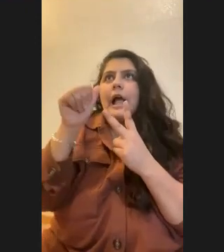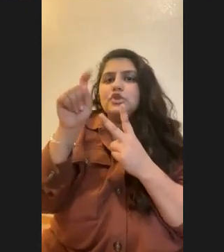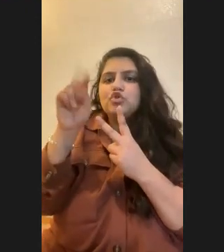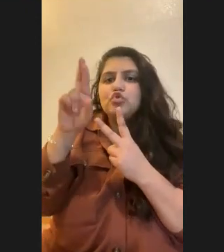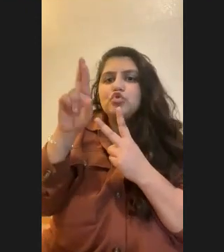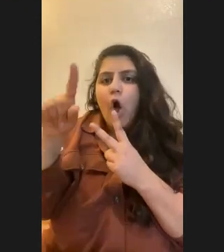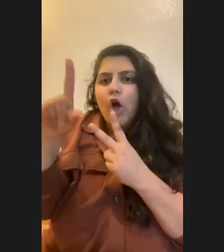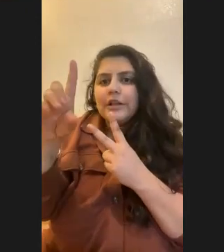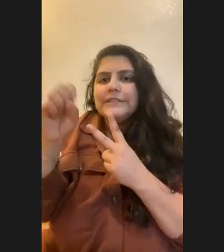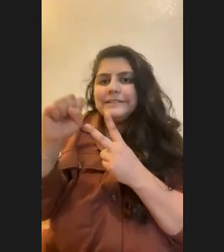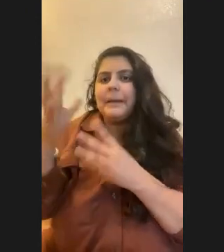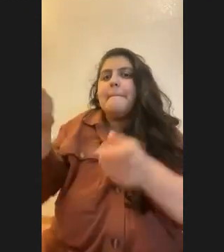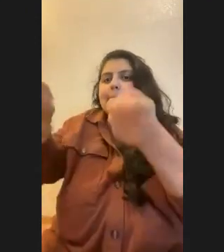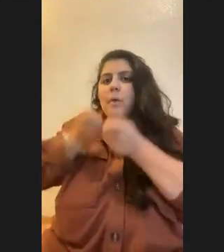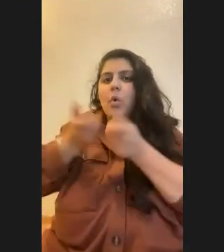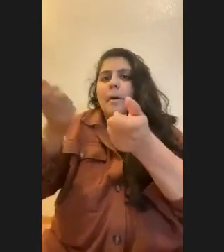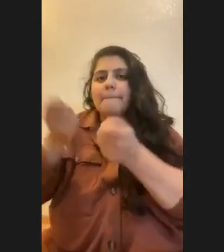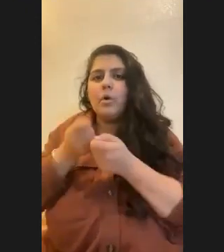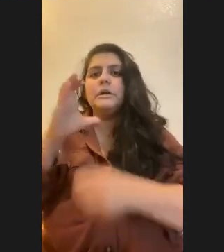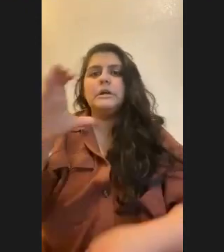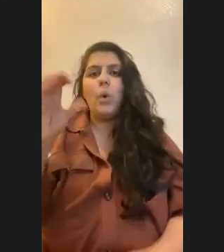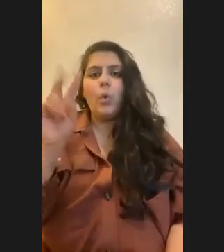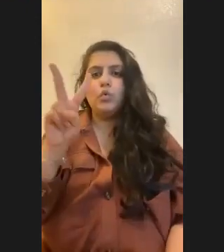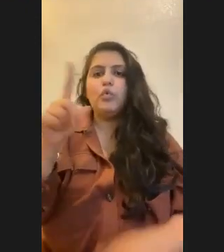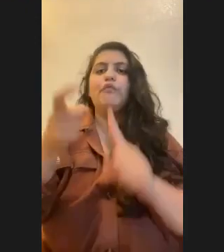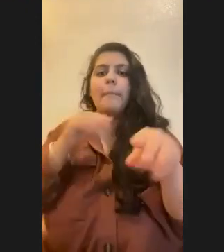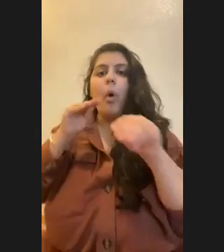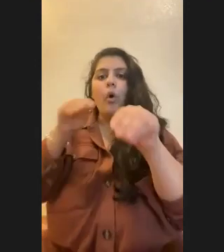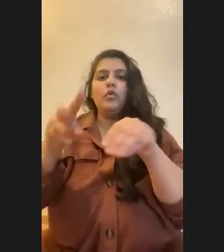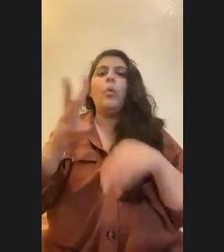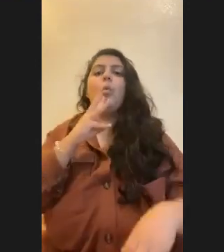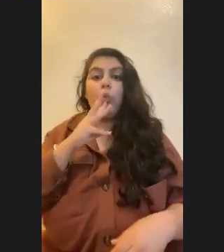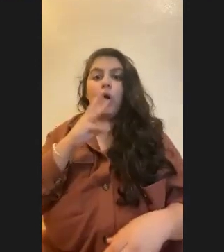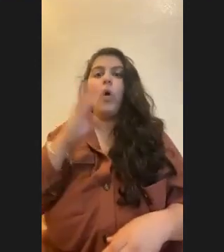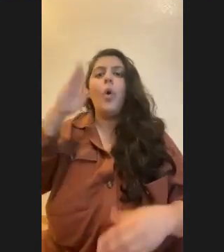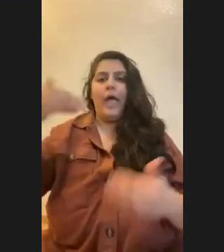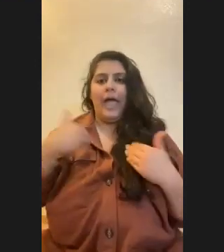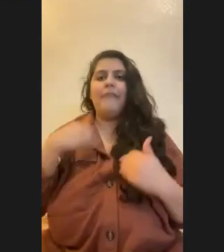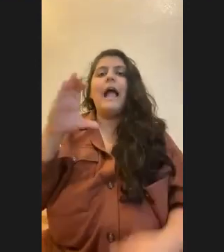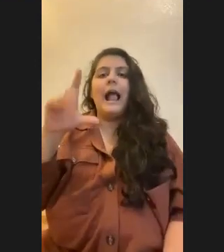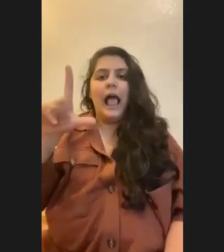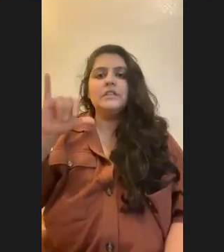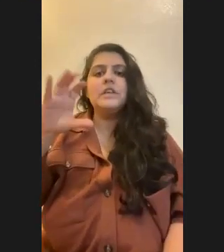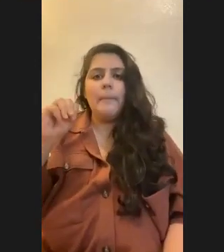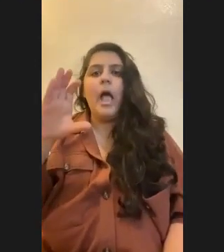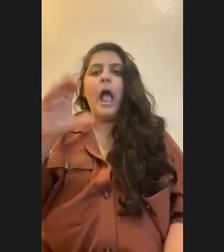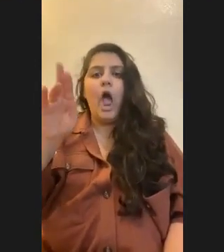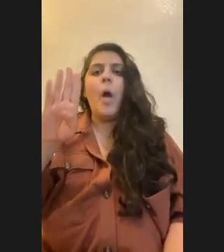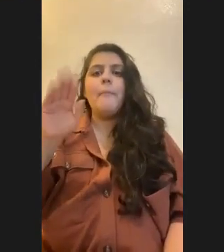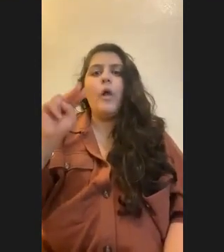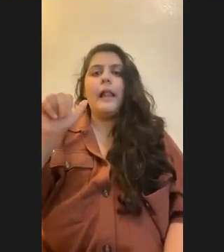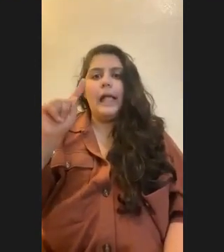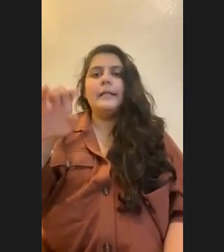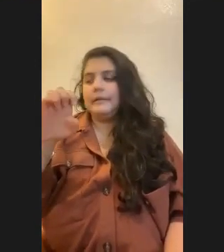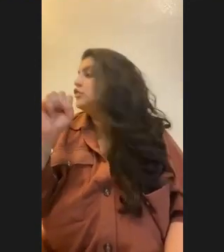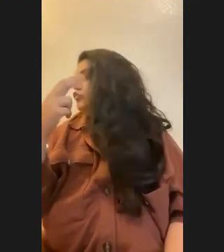pulling the calcium car, like CO2 from the ocean water is going to have calcium carbonate shells. And it's going to have that like same skeleton.